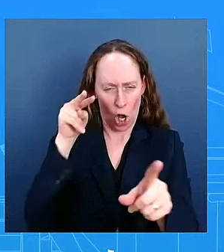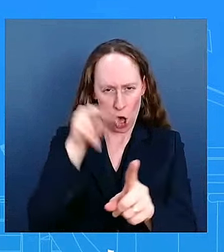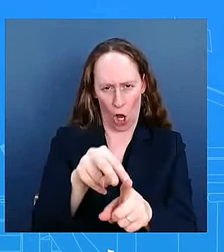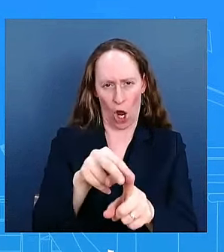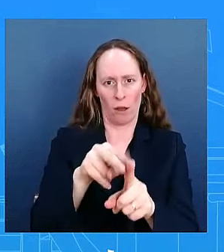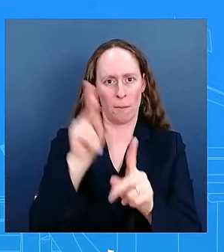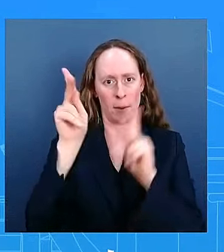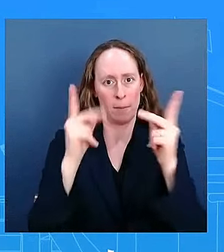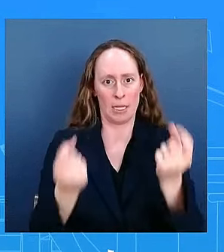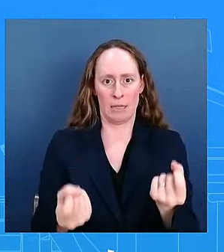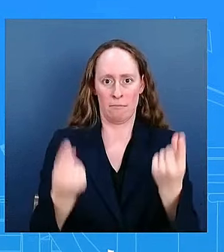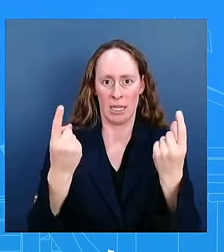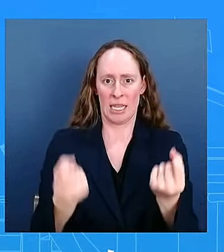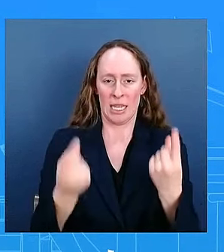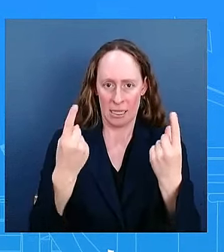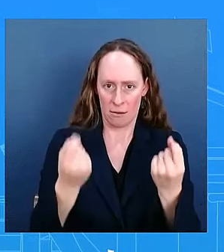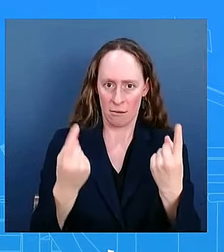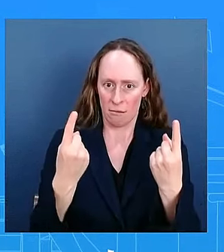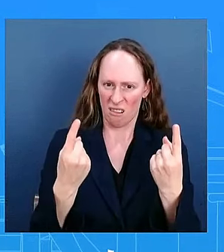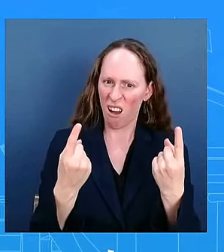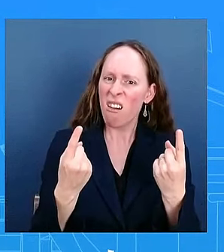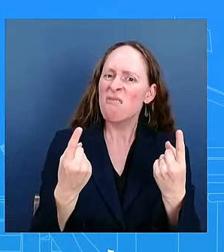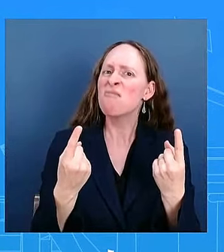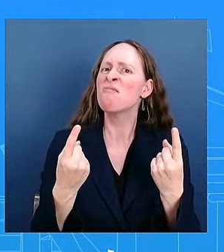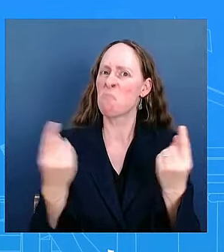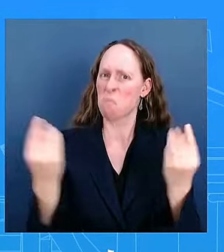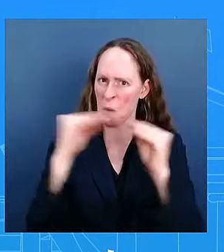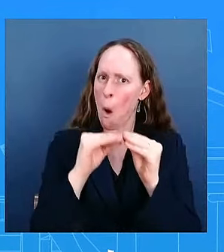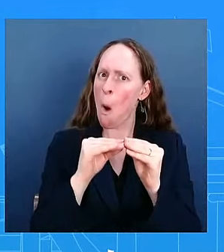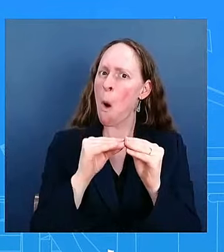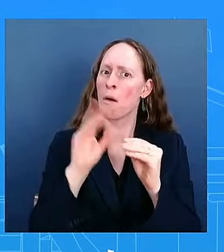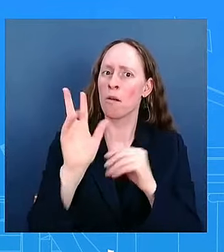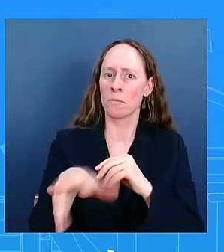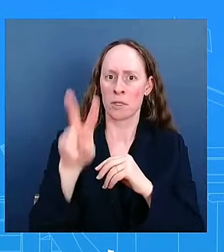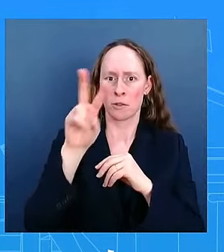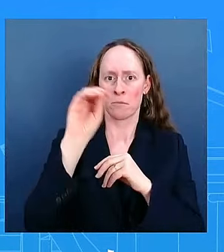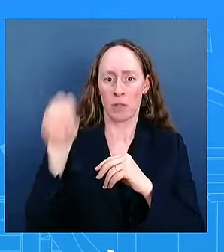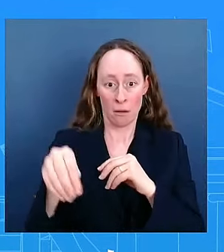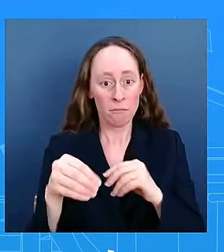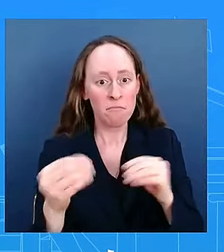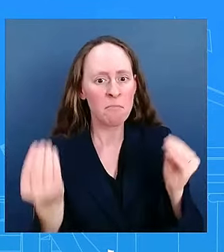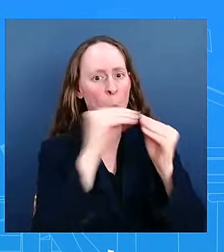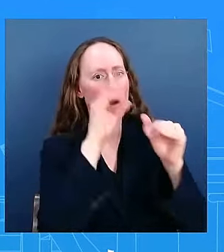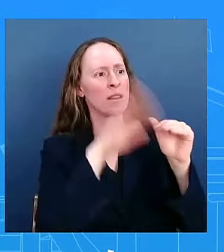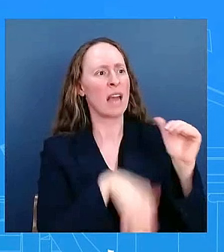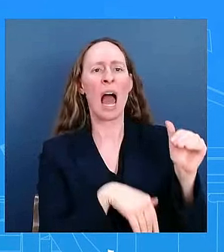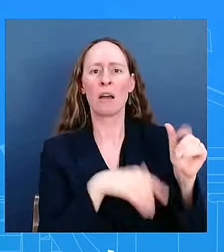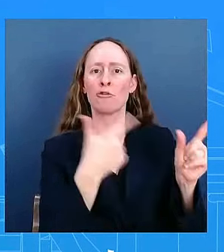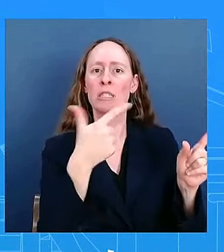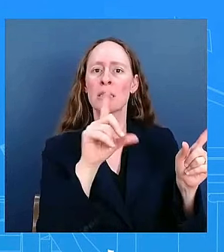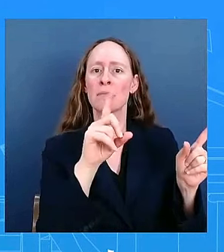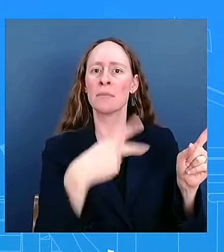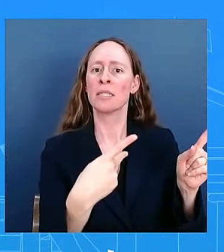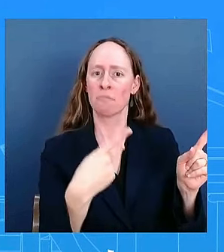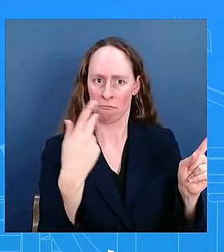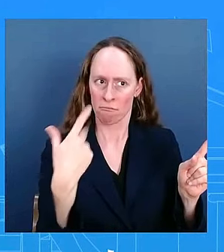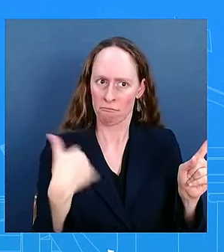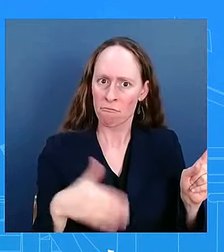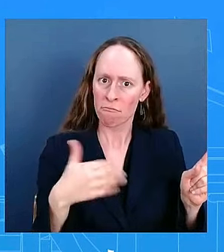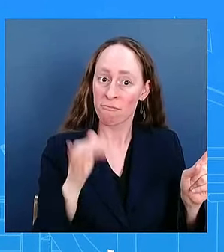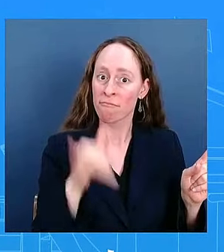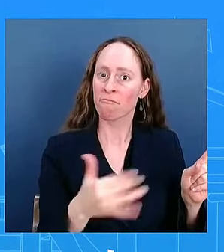percent higher than the gdp which was up to eight the reason i reference that is that is the best predictor of where gdp is heading